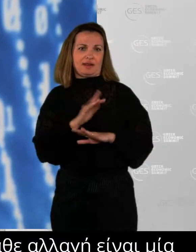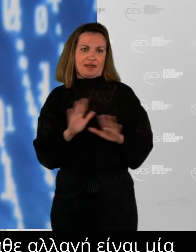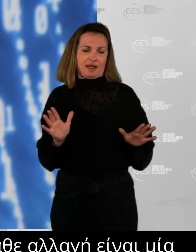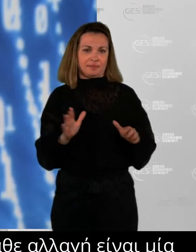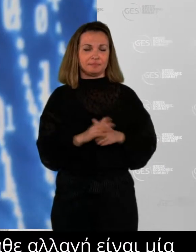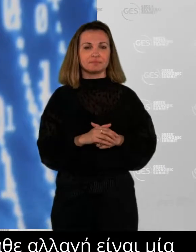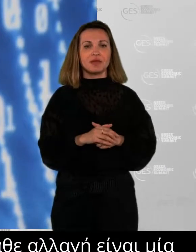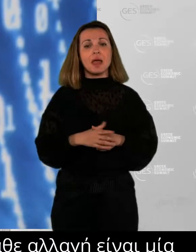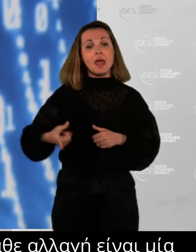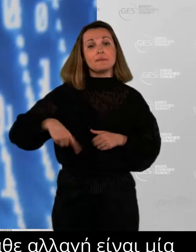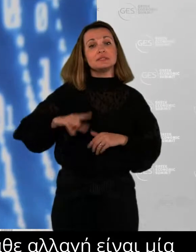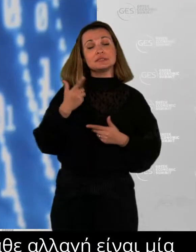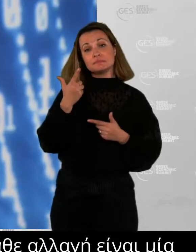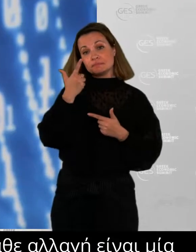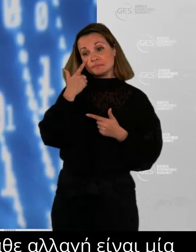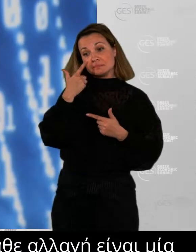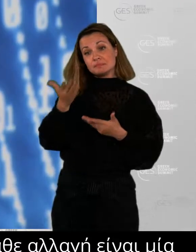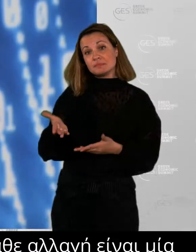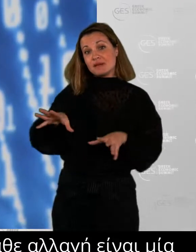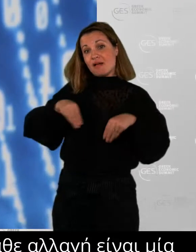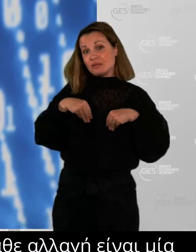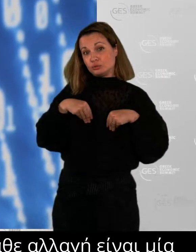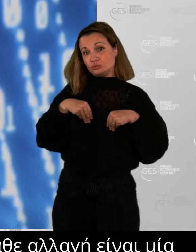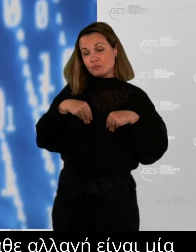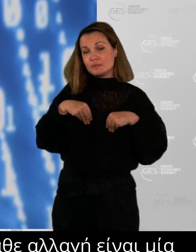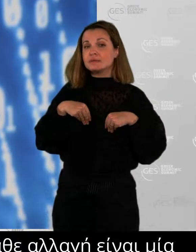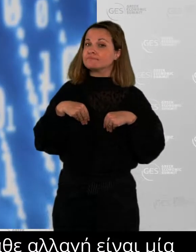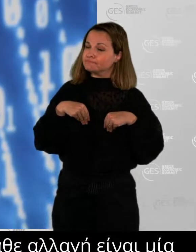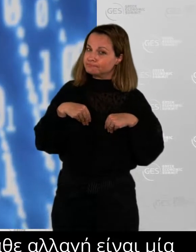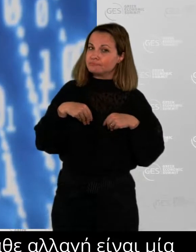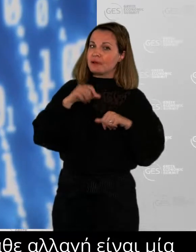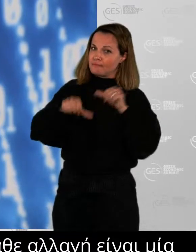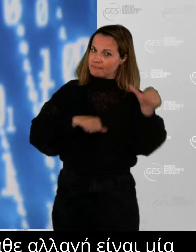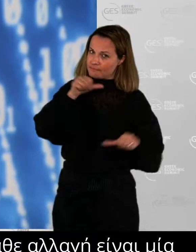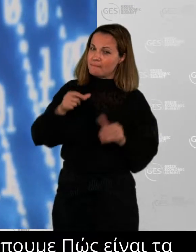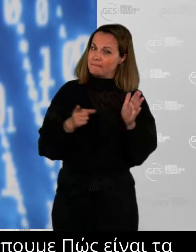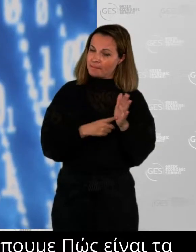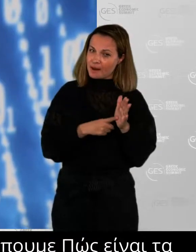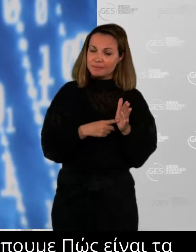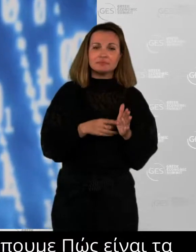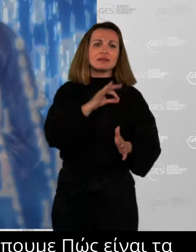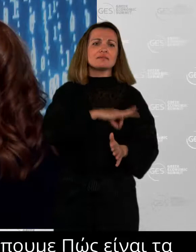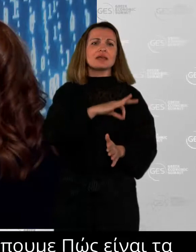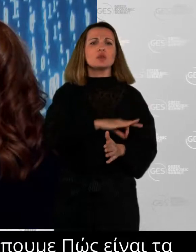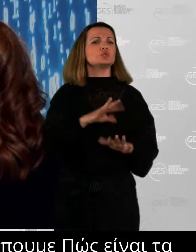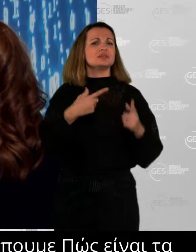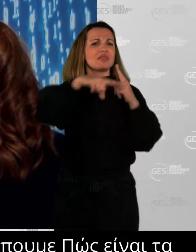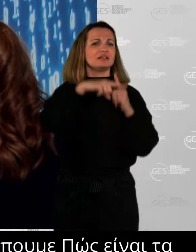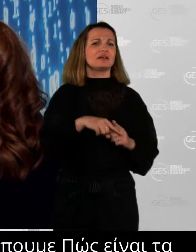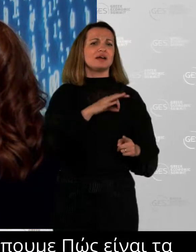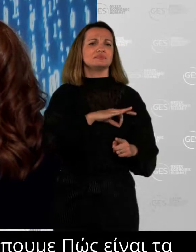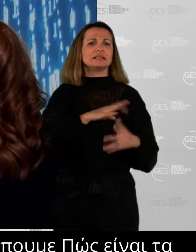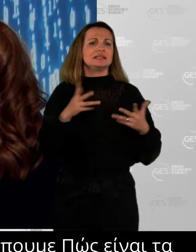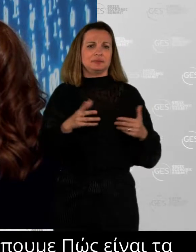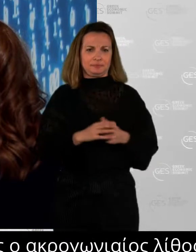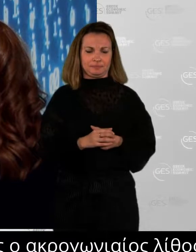benefits of an opportunity. And I think this is exactly kind of the milestone that we are sitting today. So first of all,